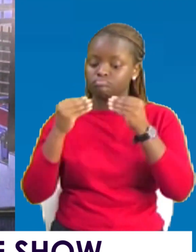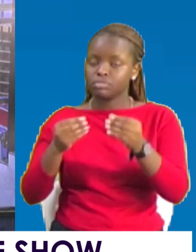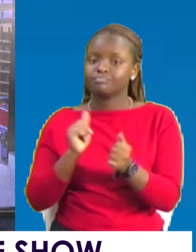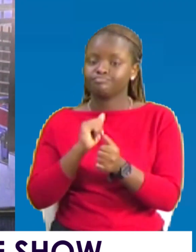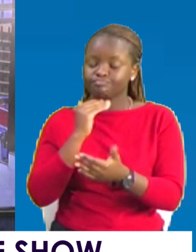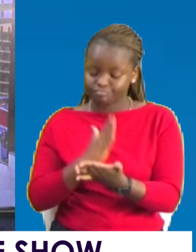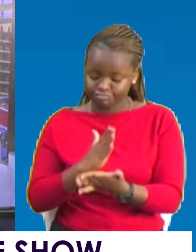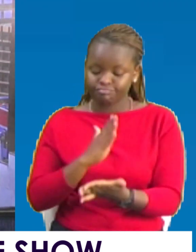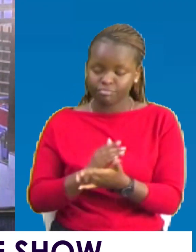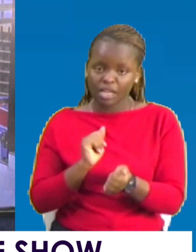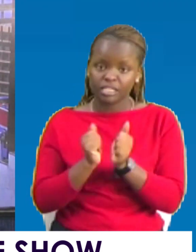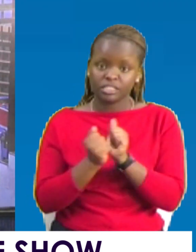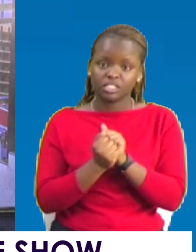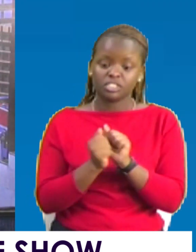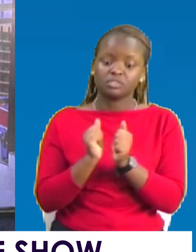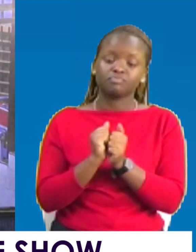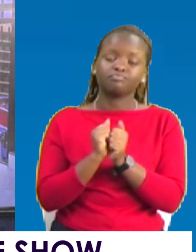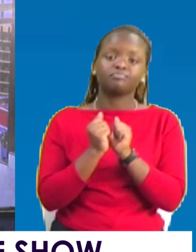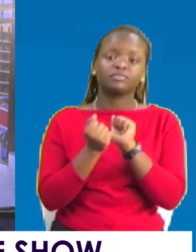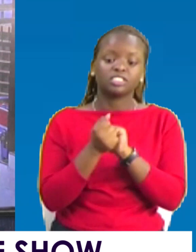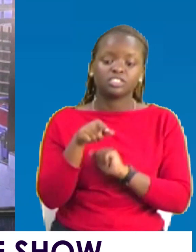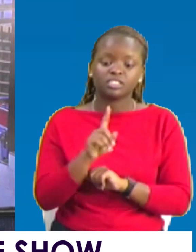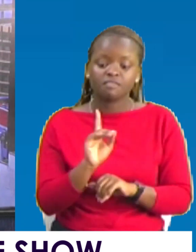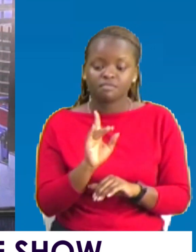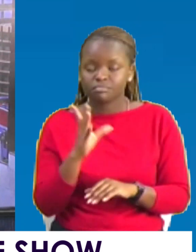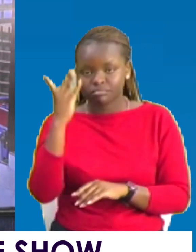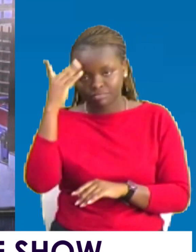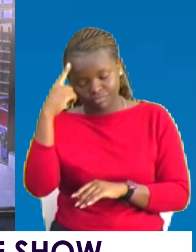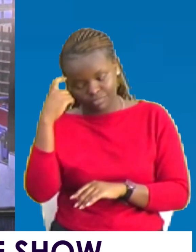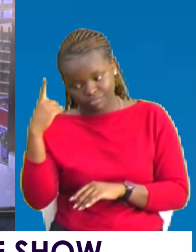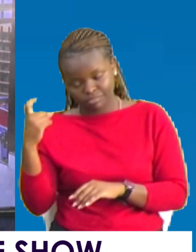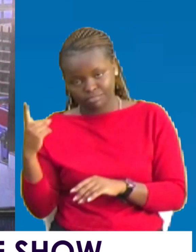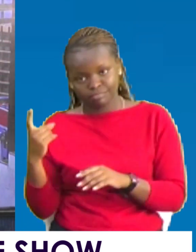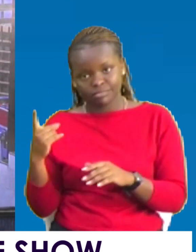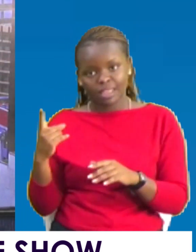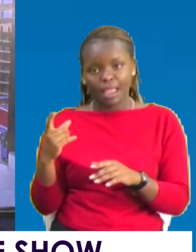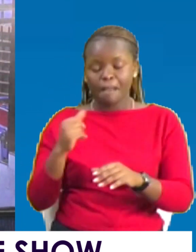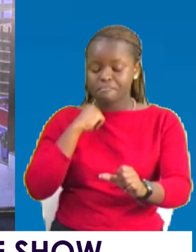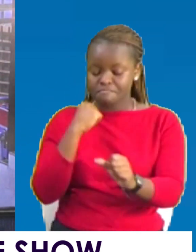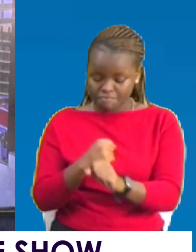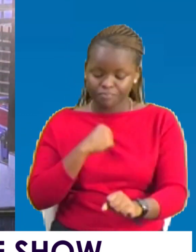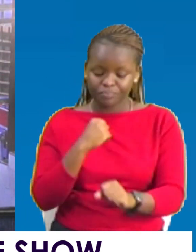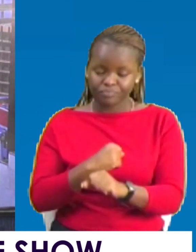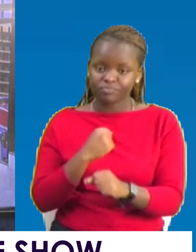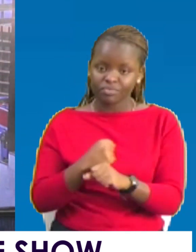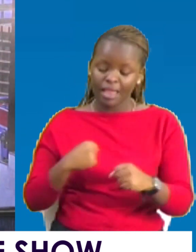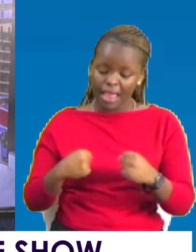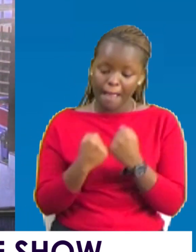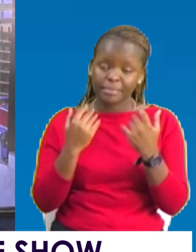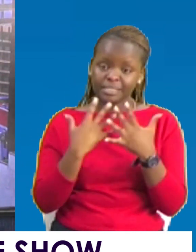transform yourself from just a mere dreamer to somebody that brings things to work and to happen.